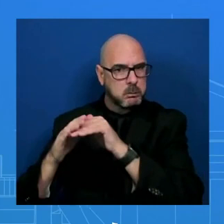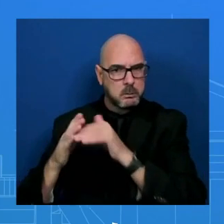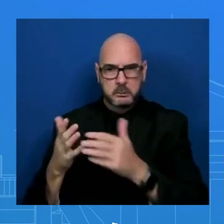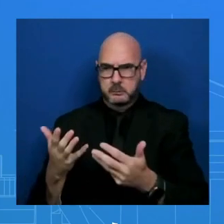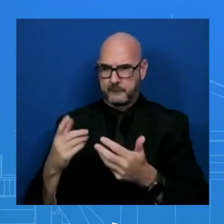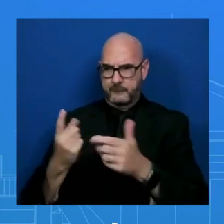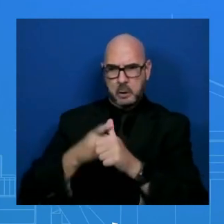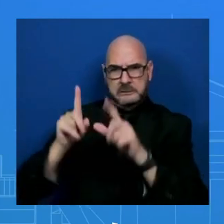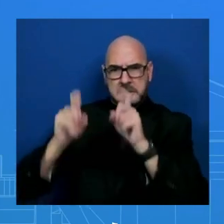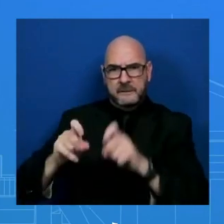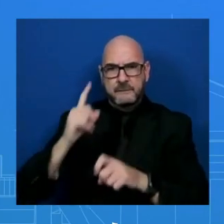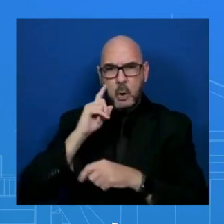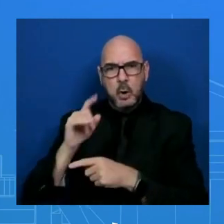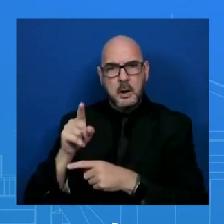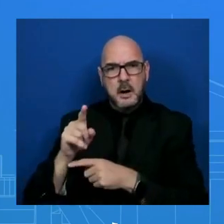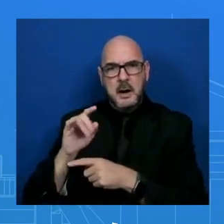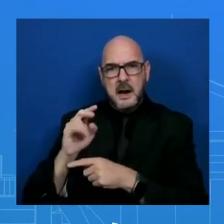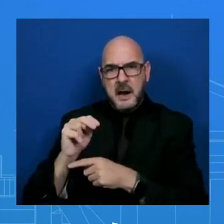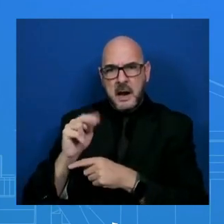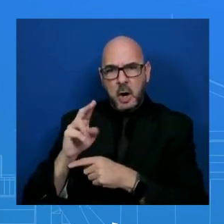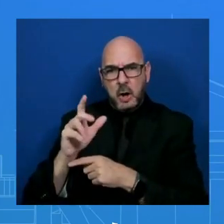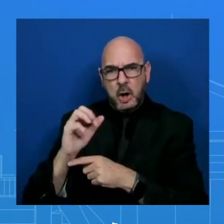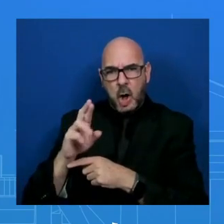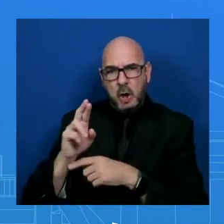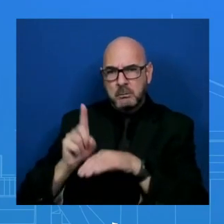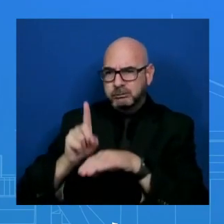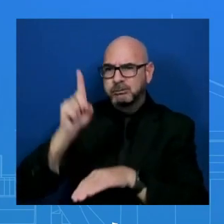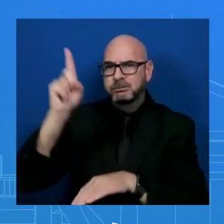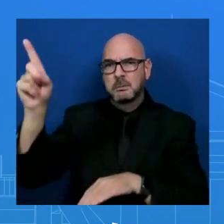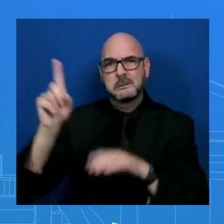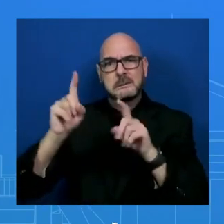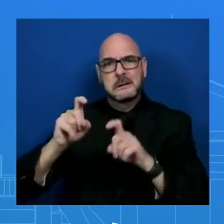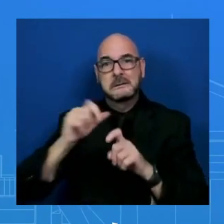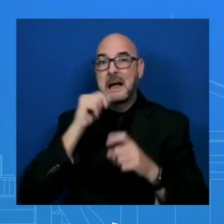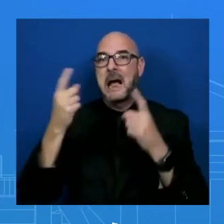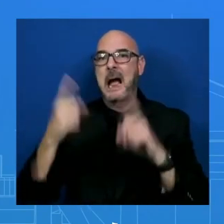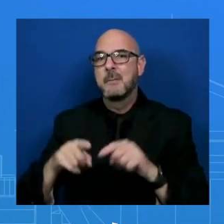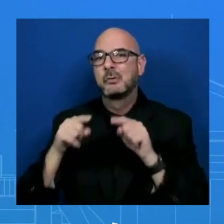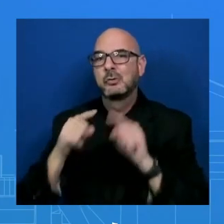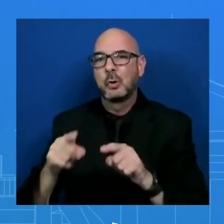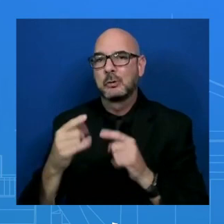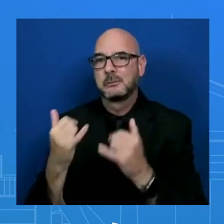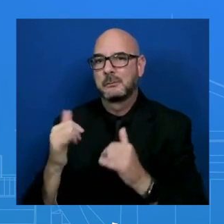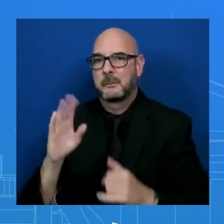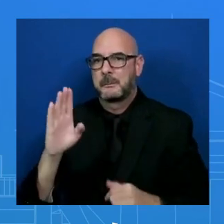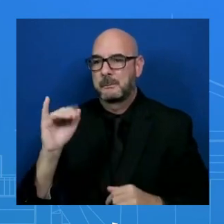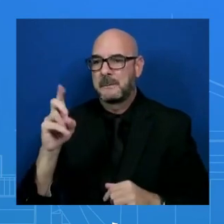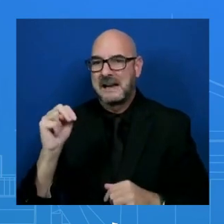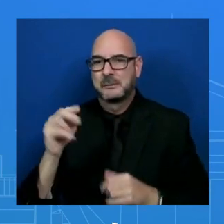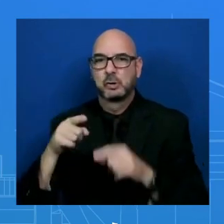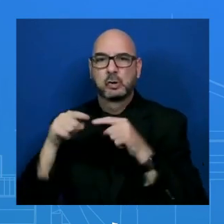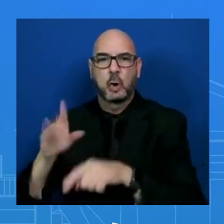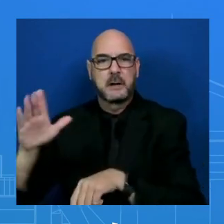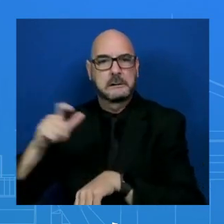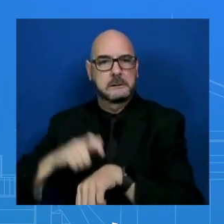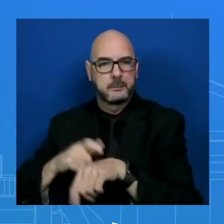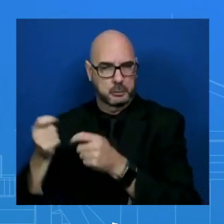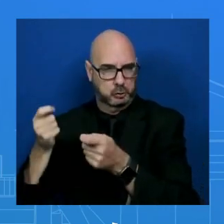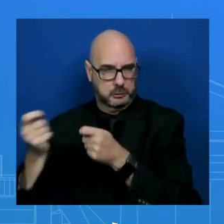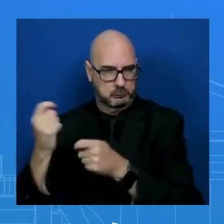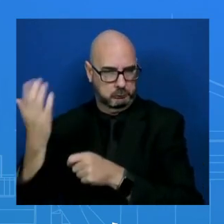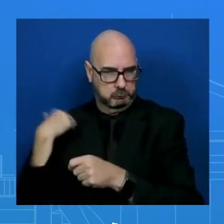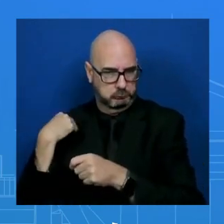on Joe Biden's watch. That happened before he came to office. So we are dealing with the inheritance not just of the last administration but multiple